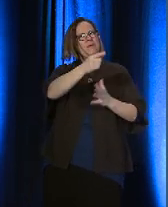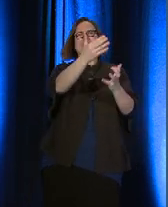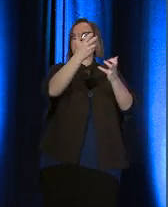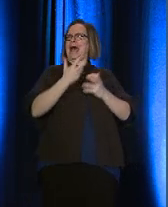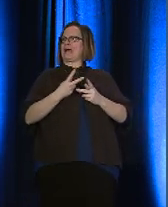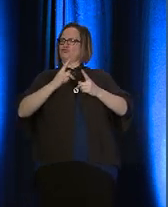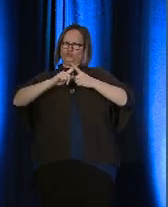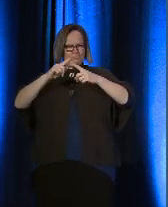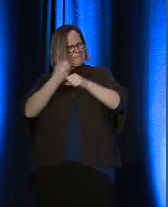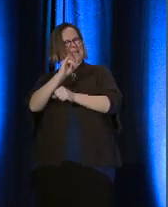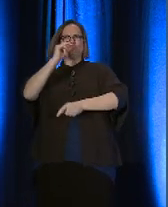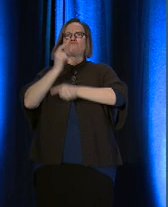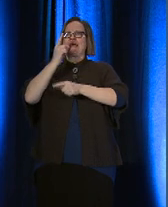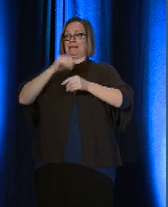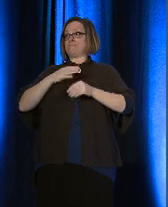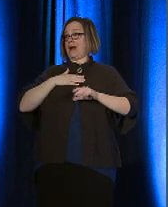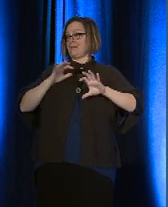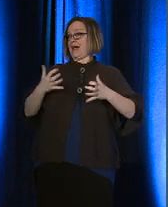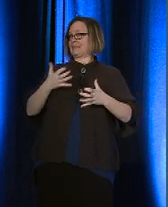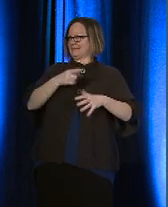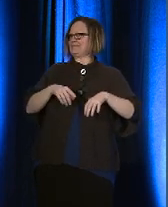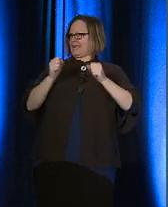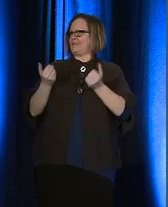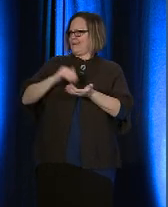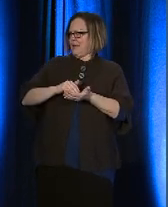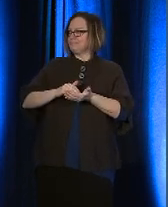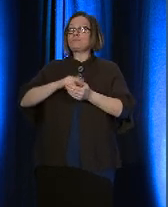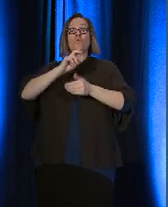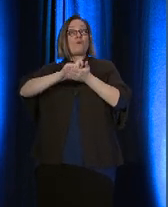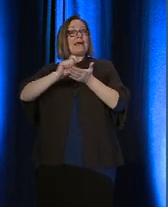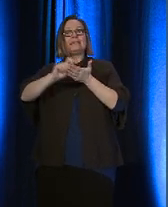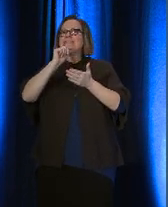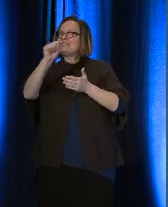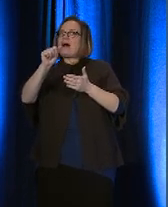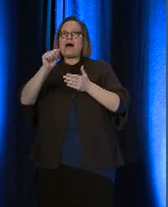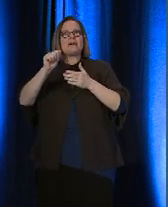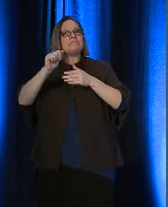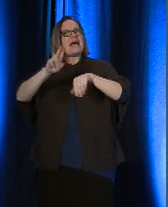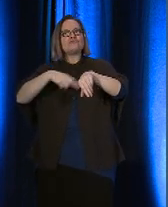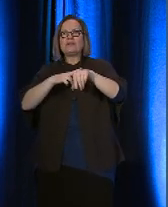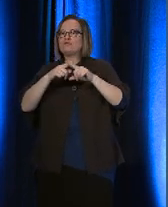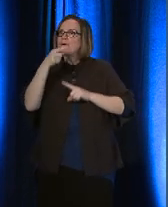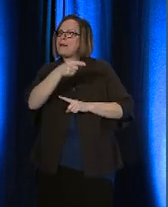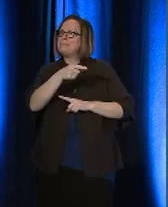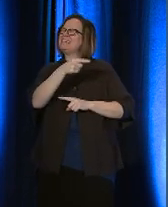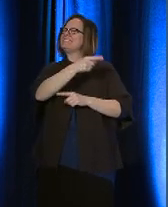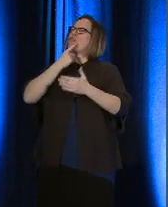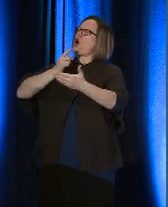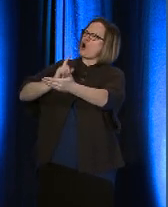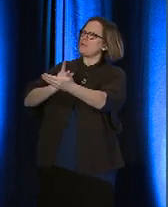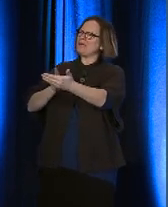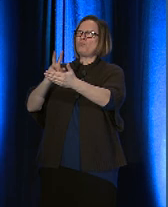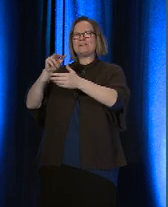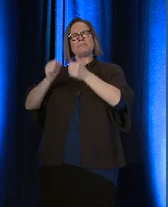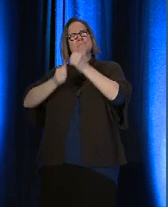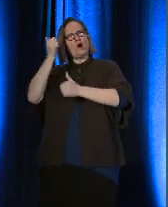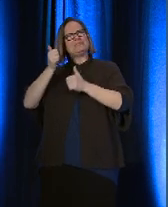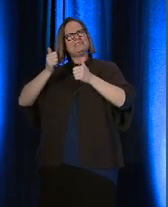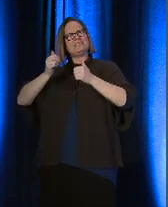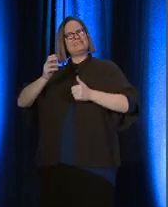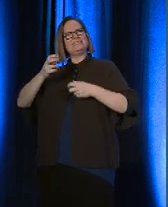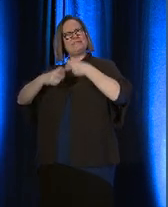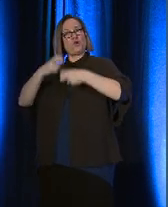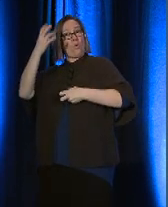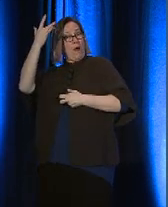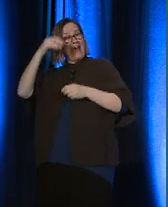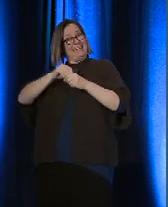my class. Writing didn't come naturally to him. Argument, he said, was especially difficult, because in his culture, polite people